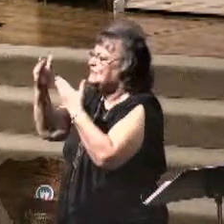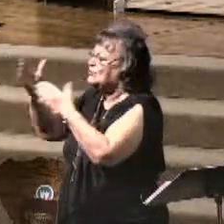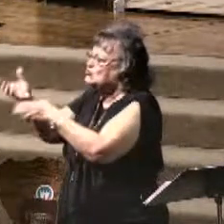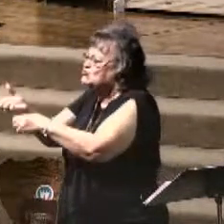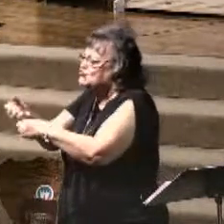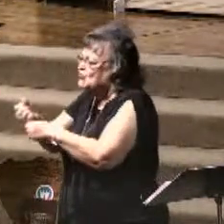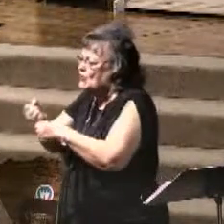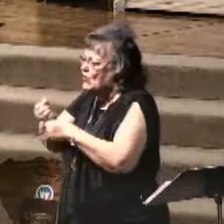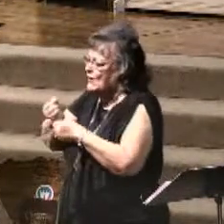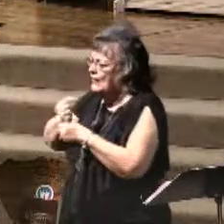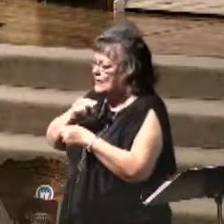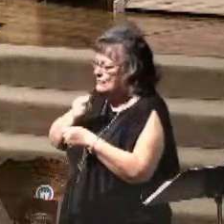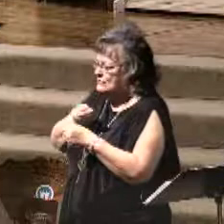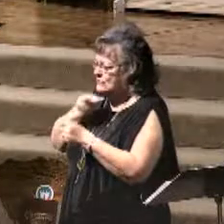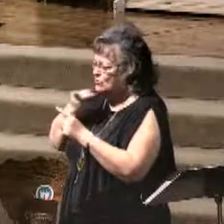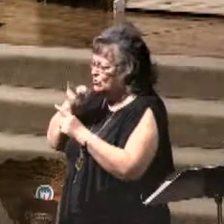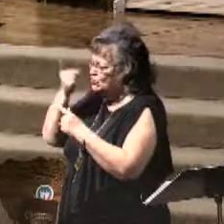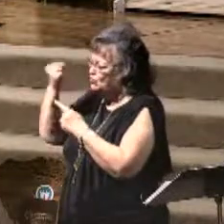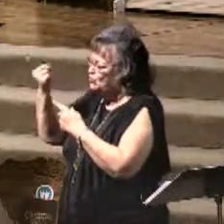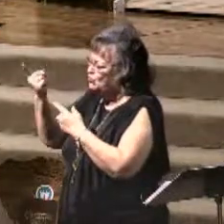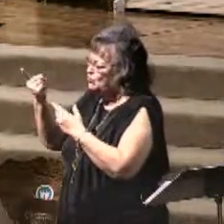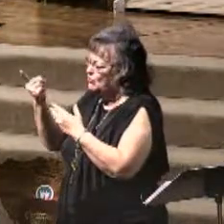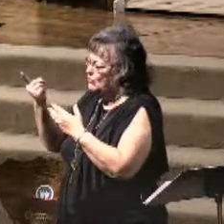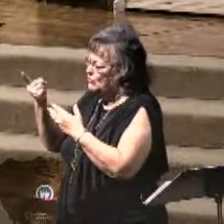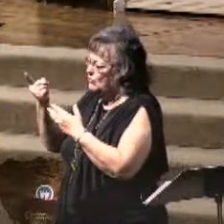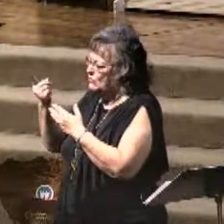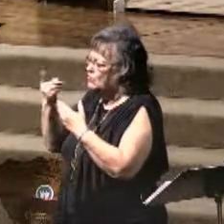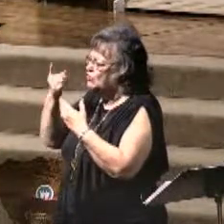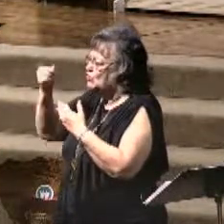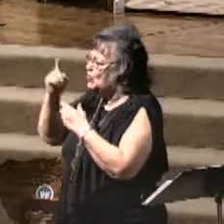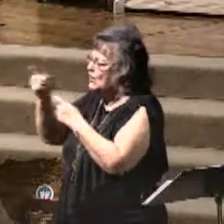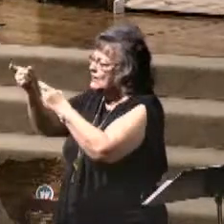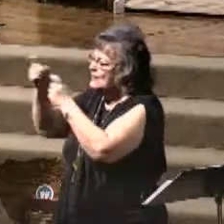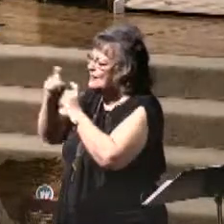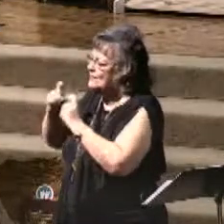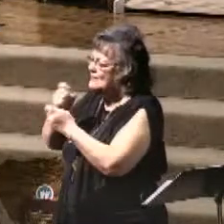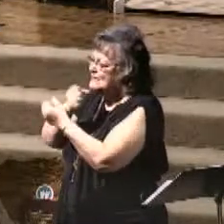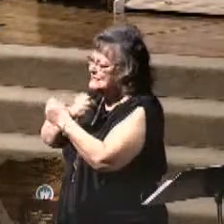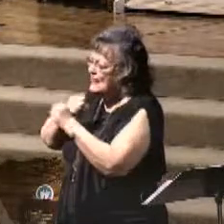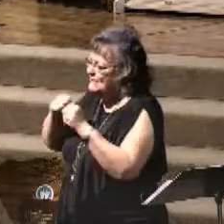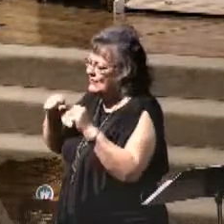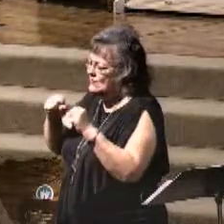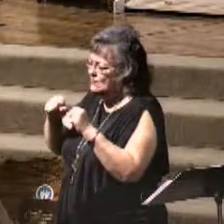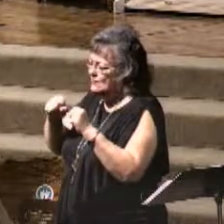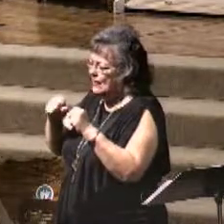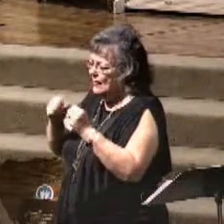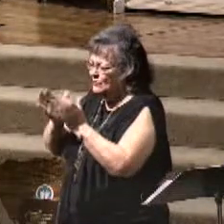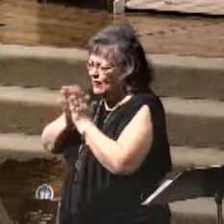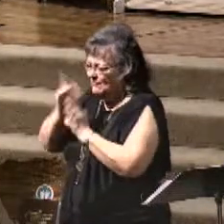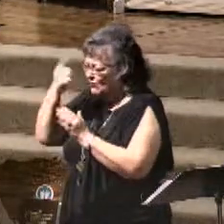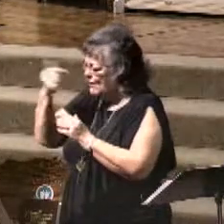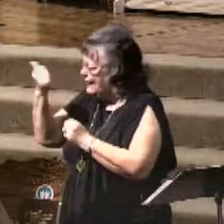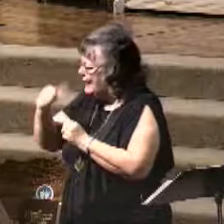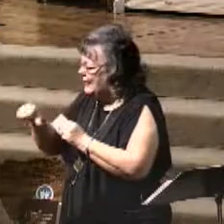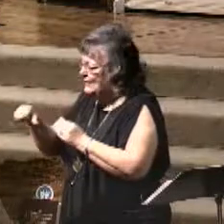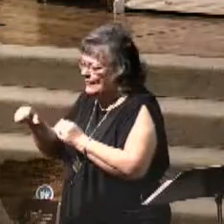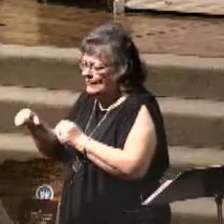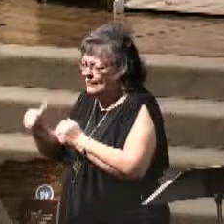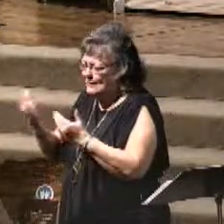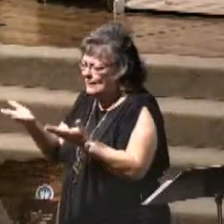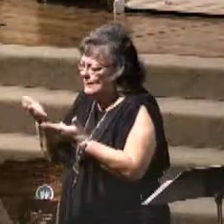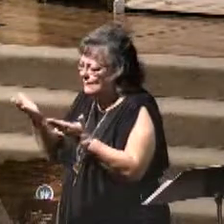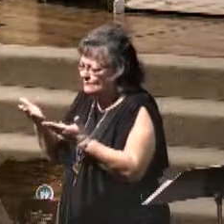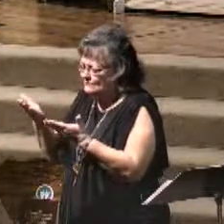for the gift of your salvation. And I pray for those that may be in our midst, that if the rapture took place